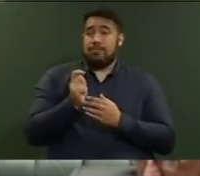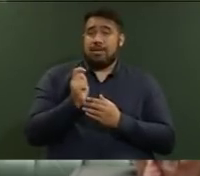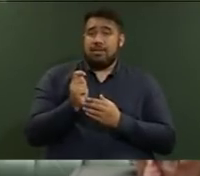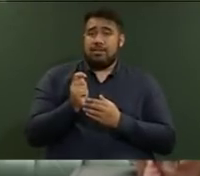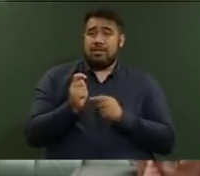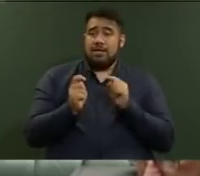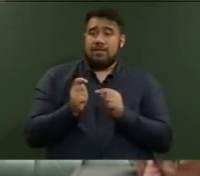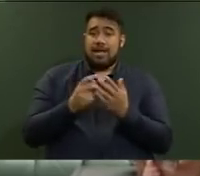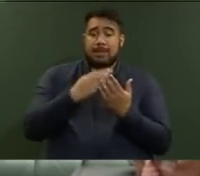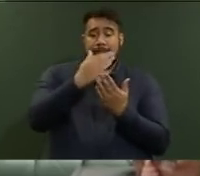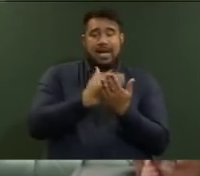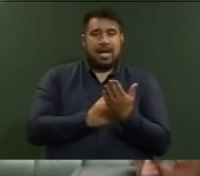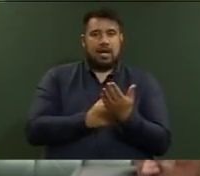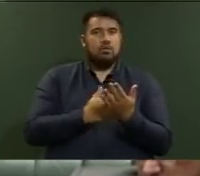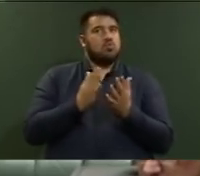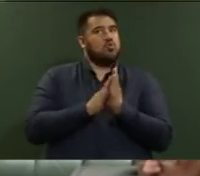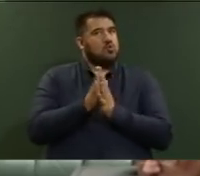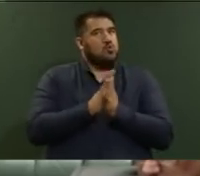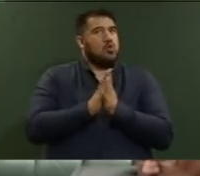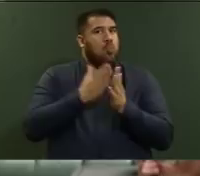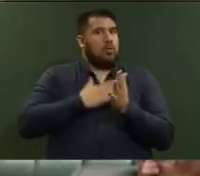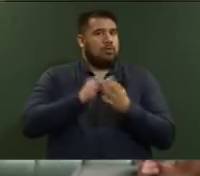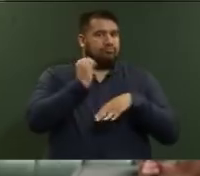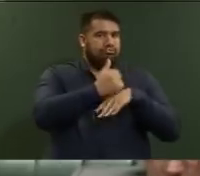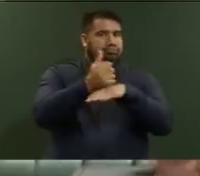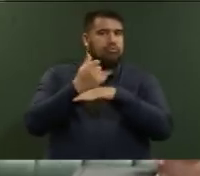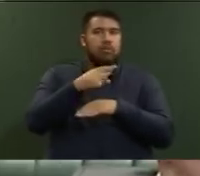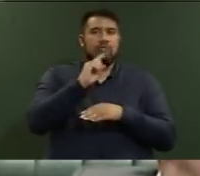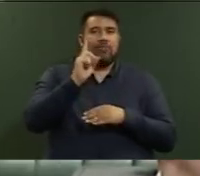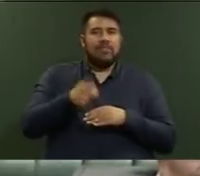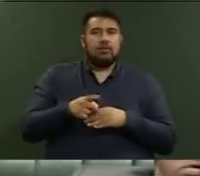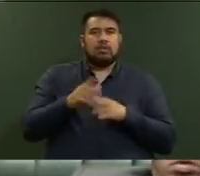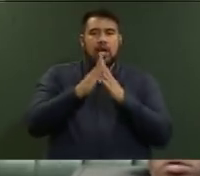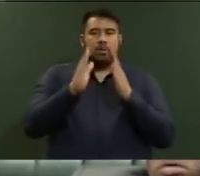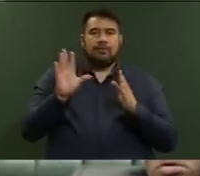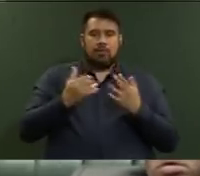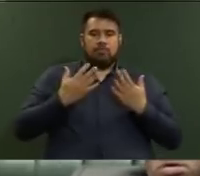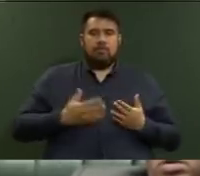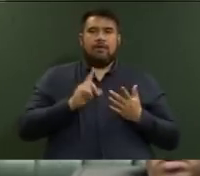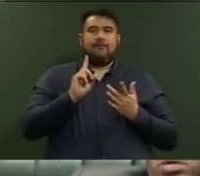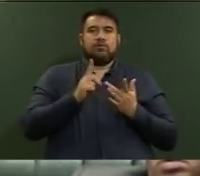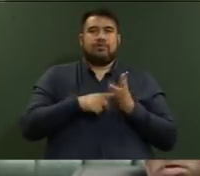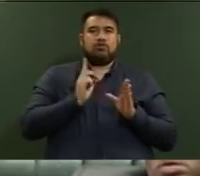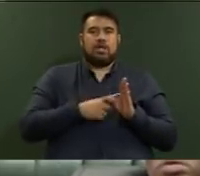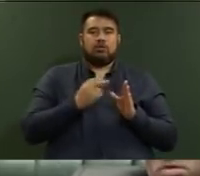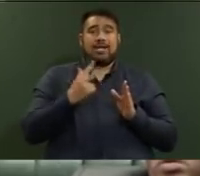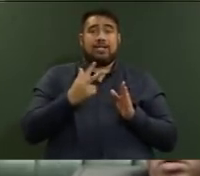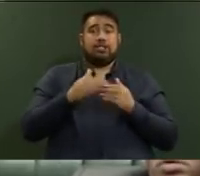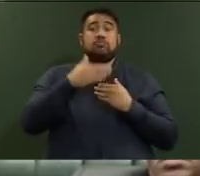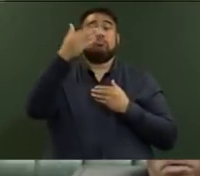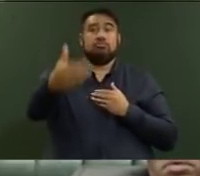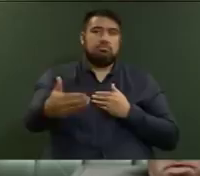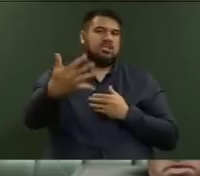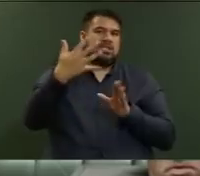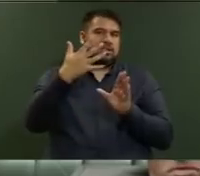an ambitious plan to build 100,000 homes over 10 years, starting from 1 July 2018. We had always